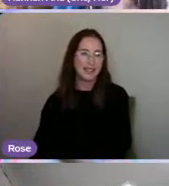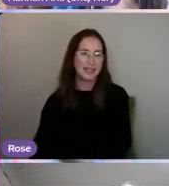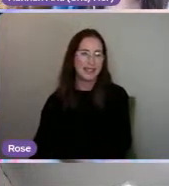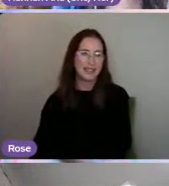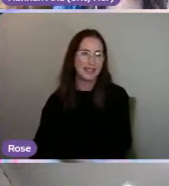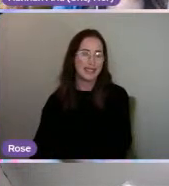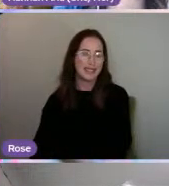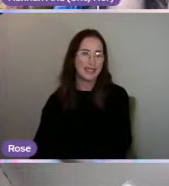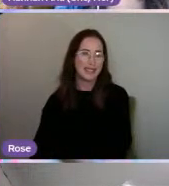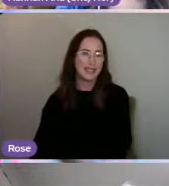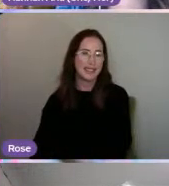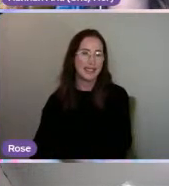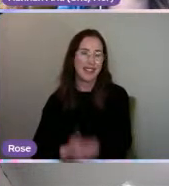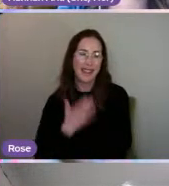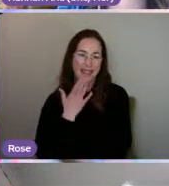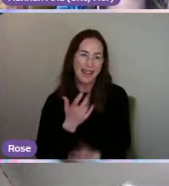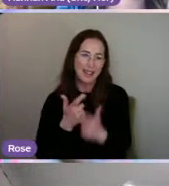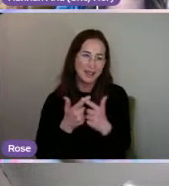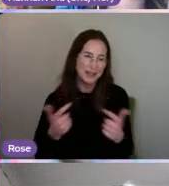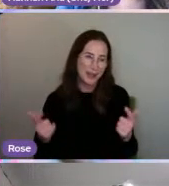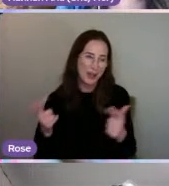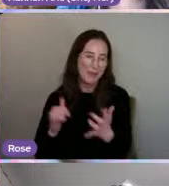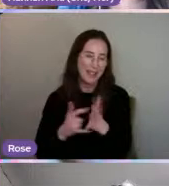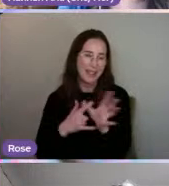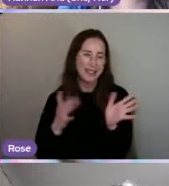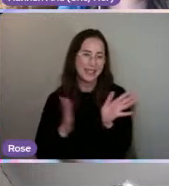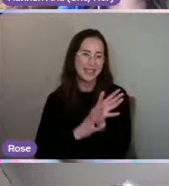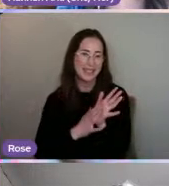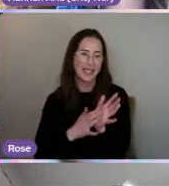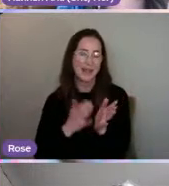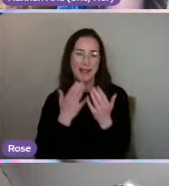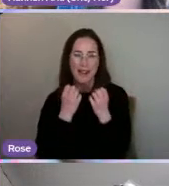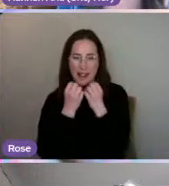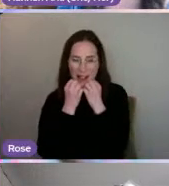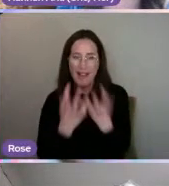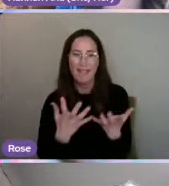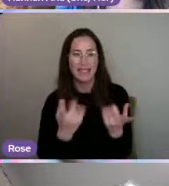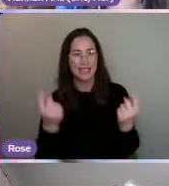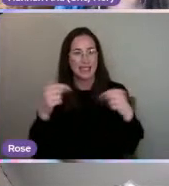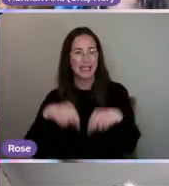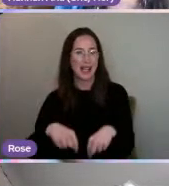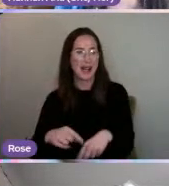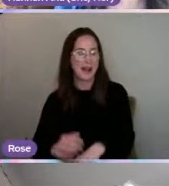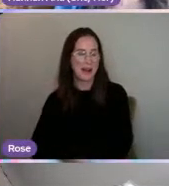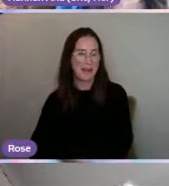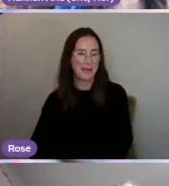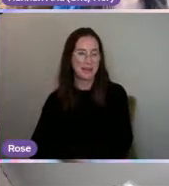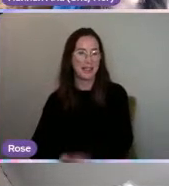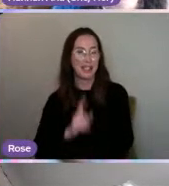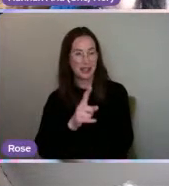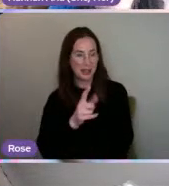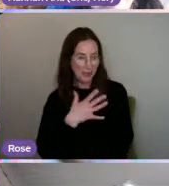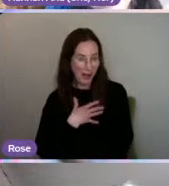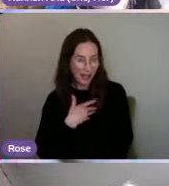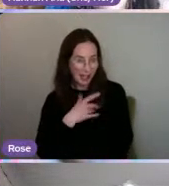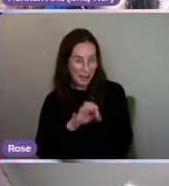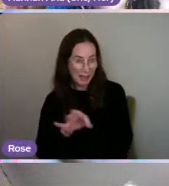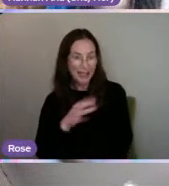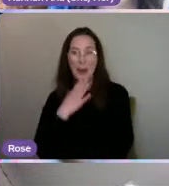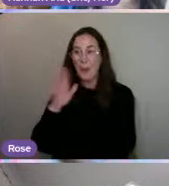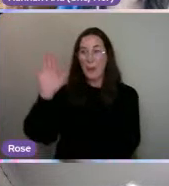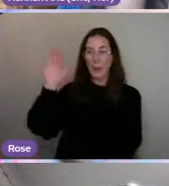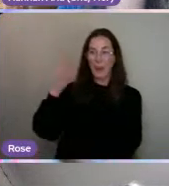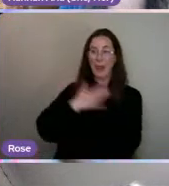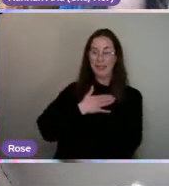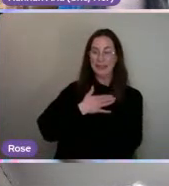Yeah. Thank you so much, Sam. Lovely to have you back. And you've got another pen if you would like another pen. Oh, yes, please.